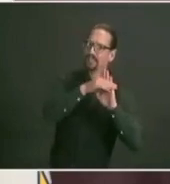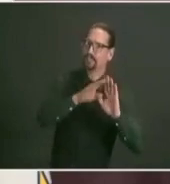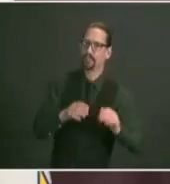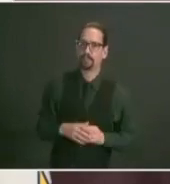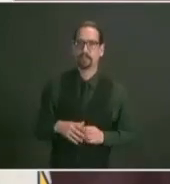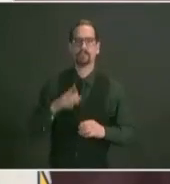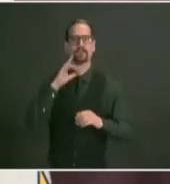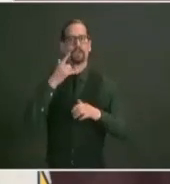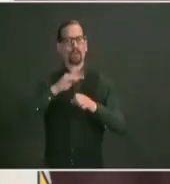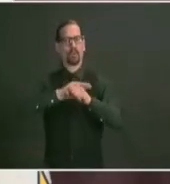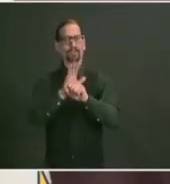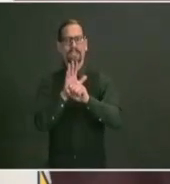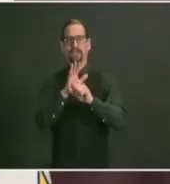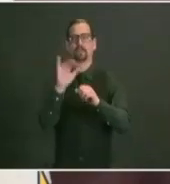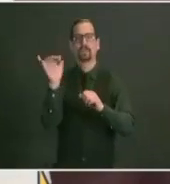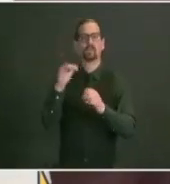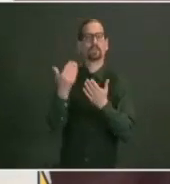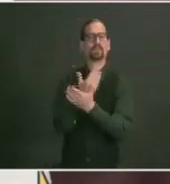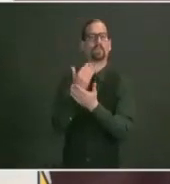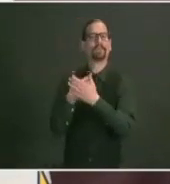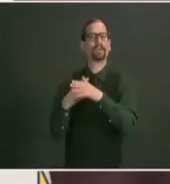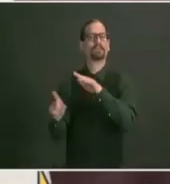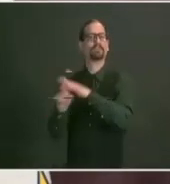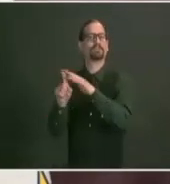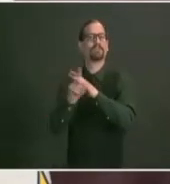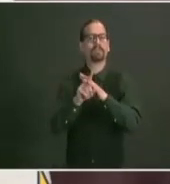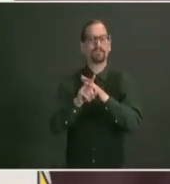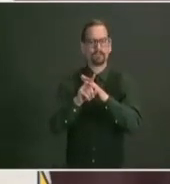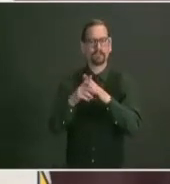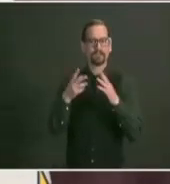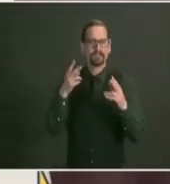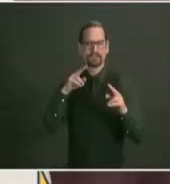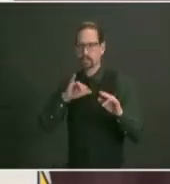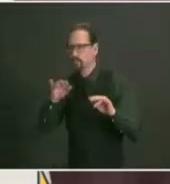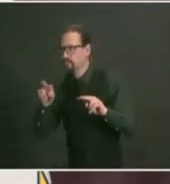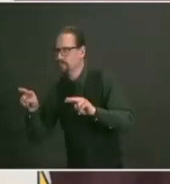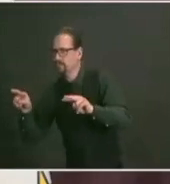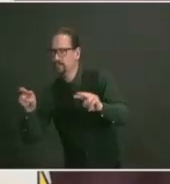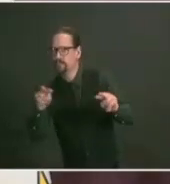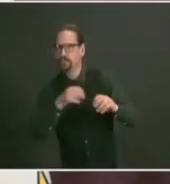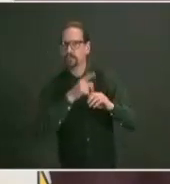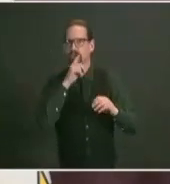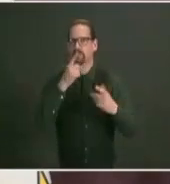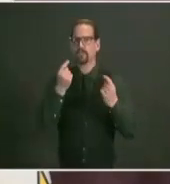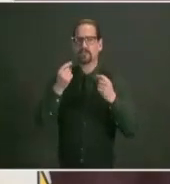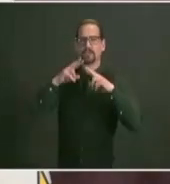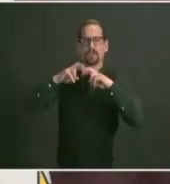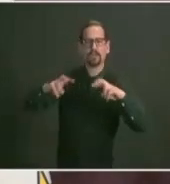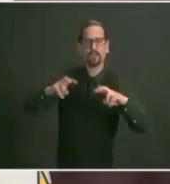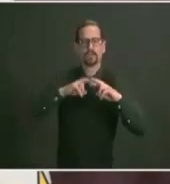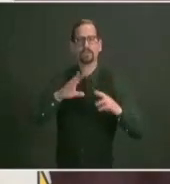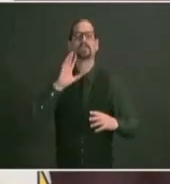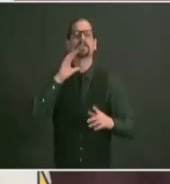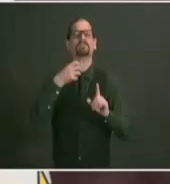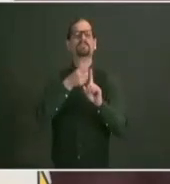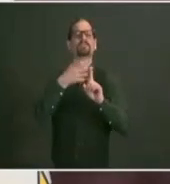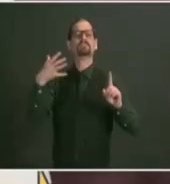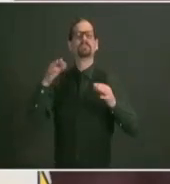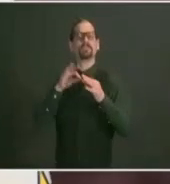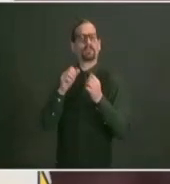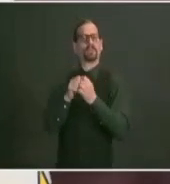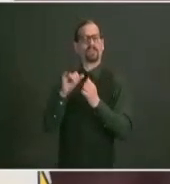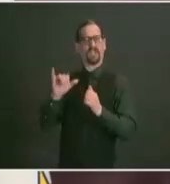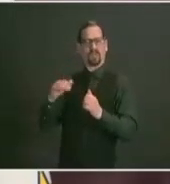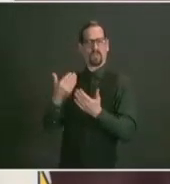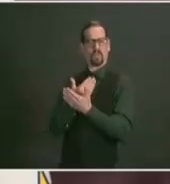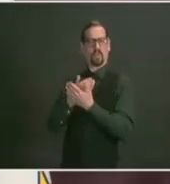closely it's important to really spend a few minutes on this so we understand um that we're not fully